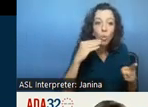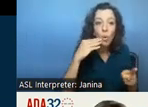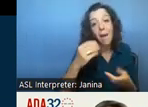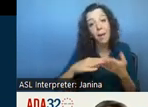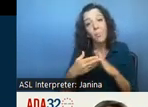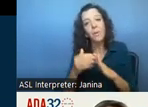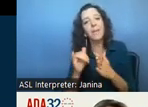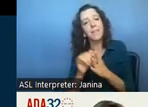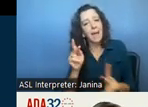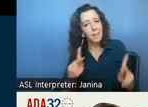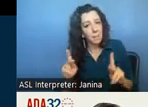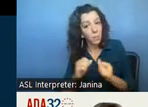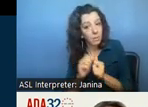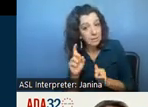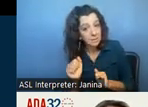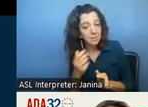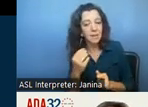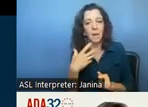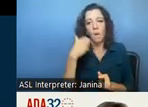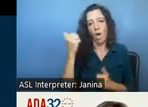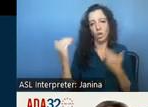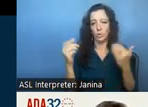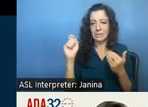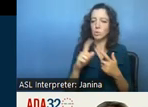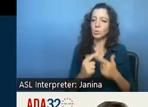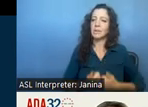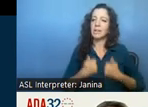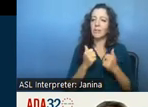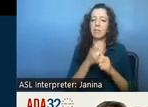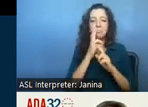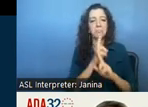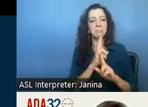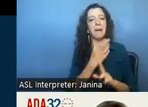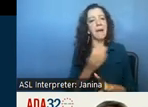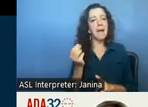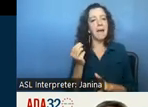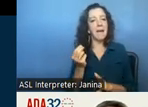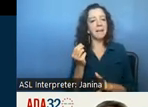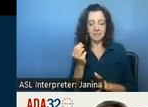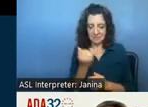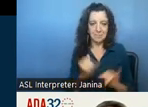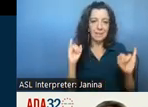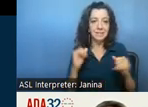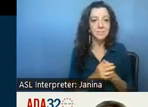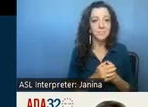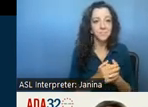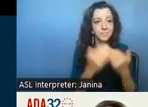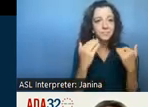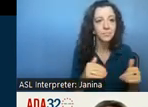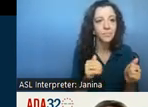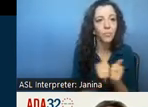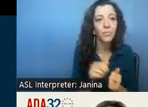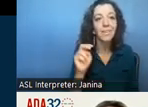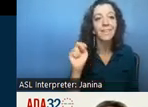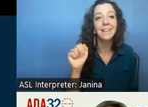need to to live with dignity and independence in the area of navigation we're really proud of the investments that were